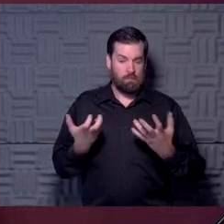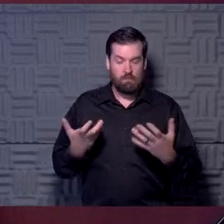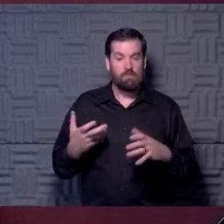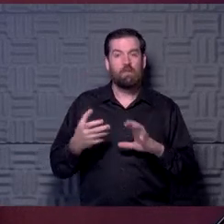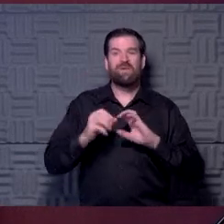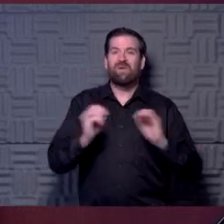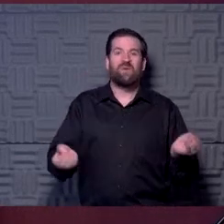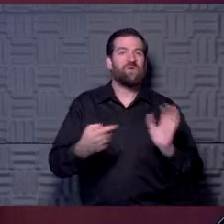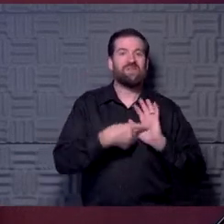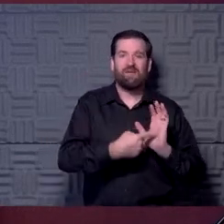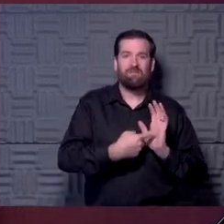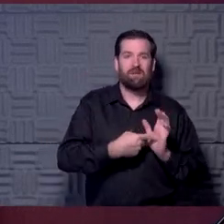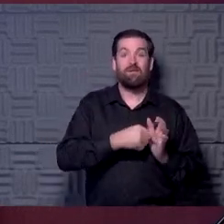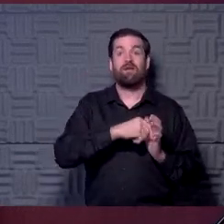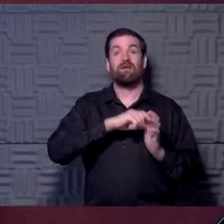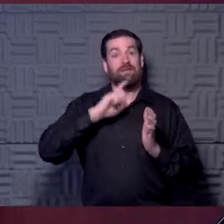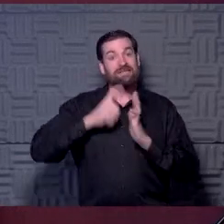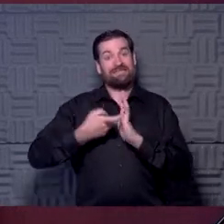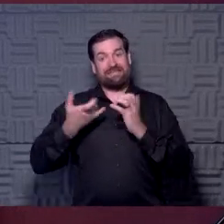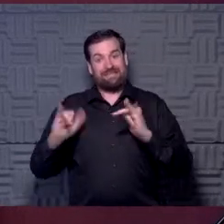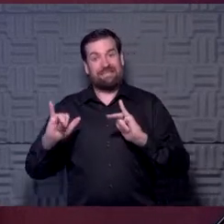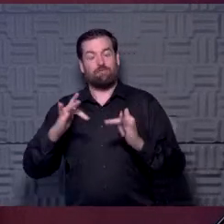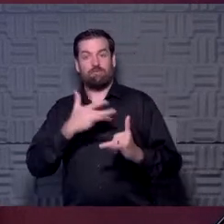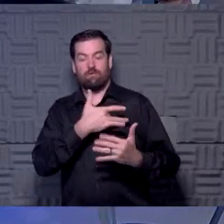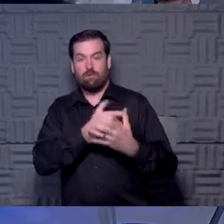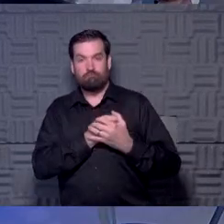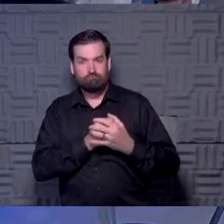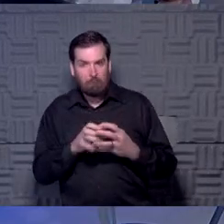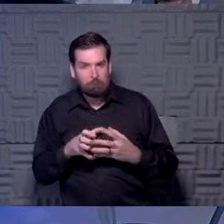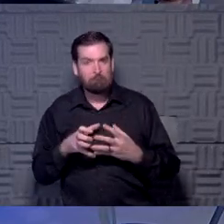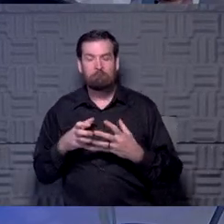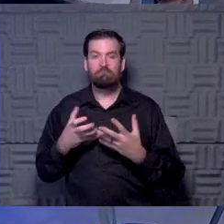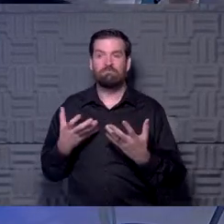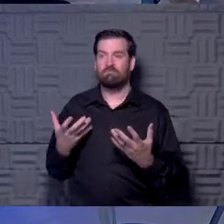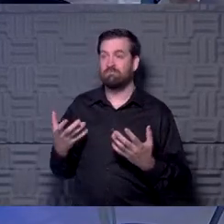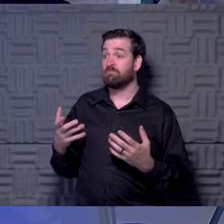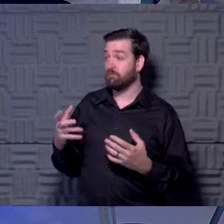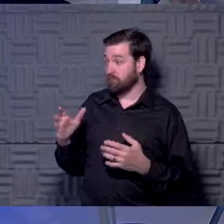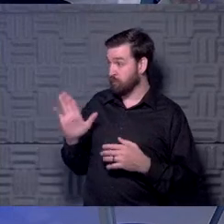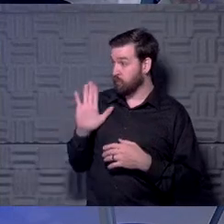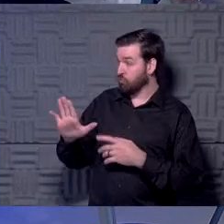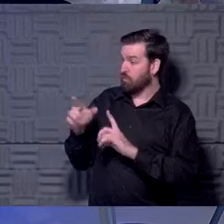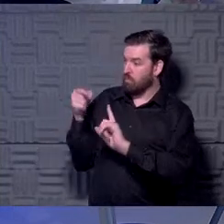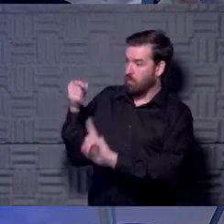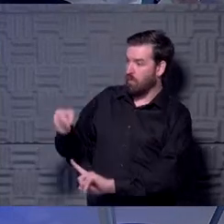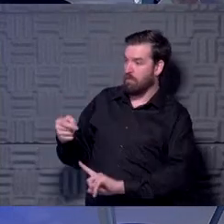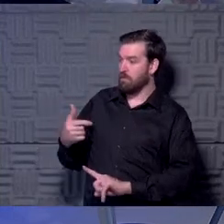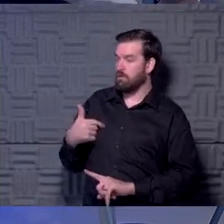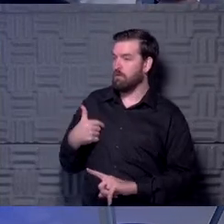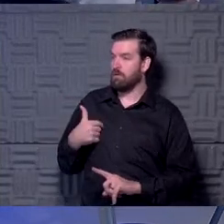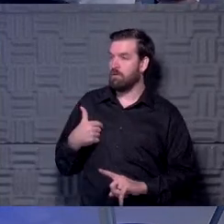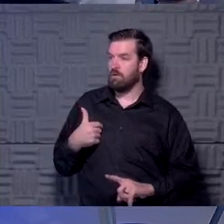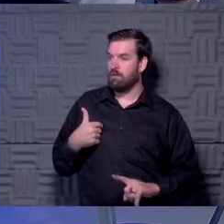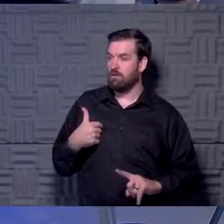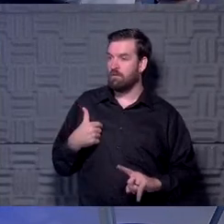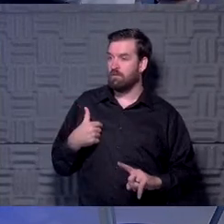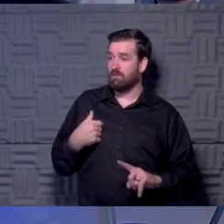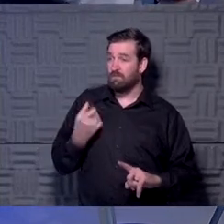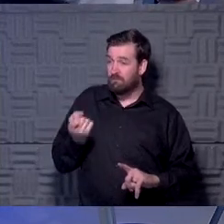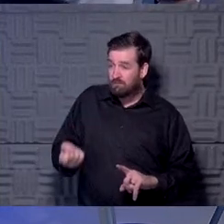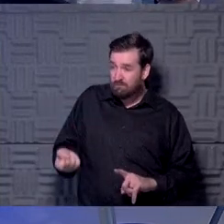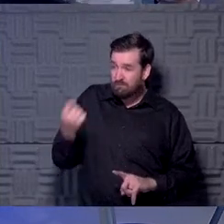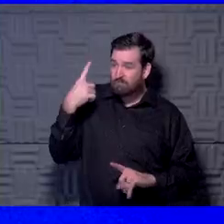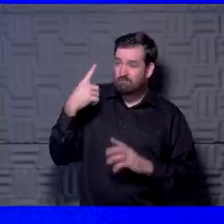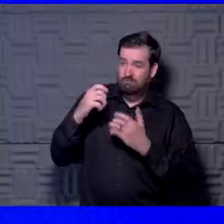asymptomatic inflammation is, is difficult to deal with. Yeah, because you don't necessarily know it's there. think to your point, we don't really necessarily understand the